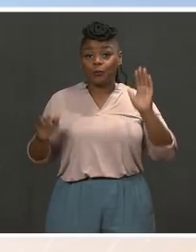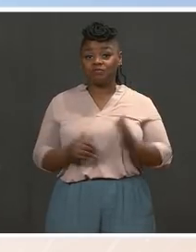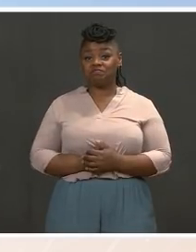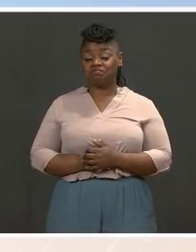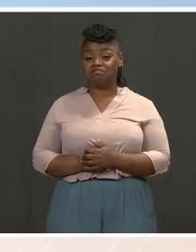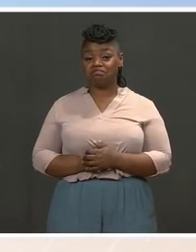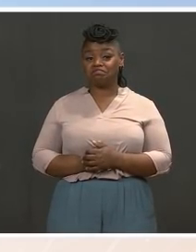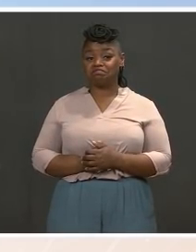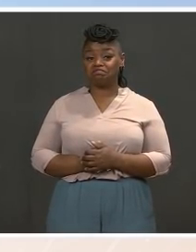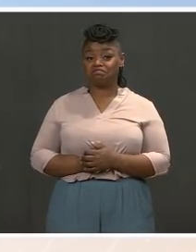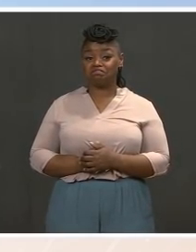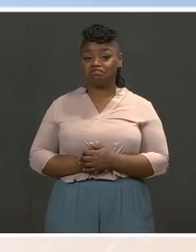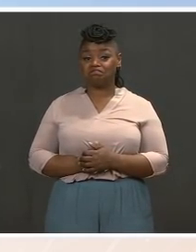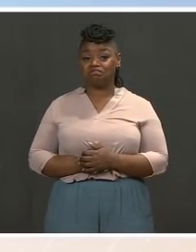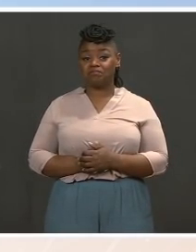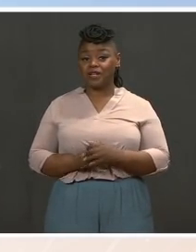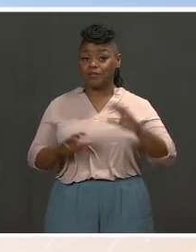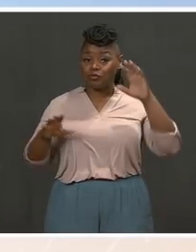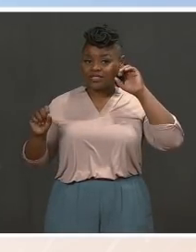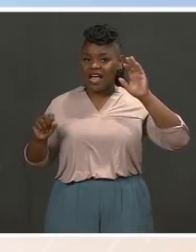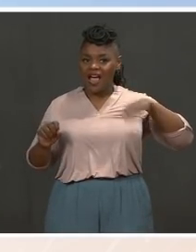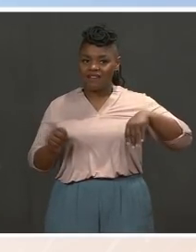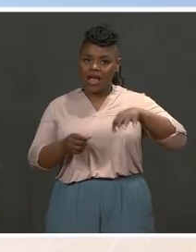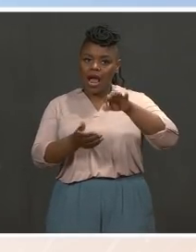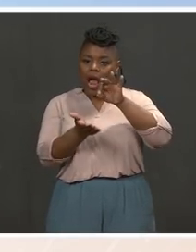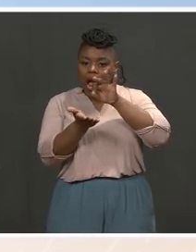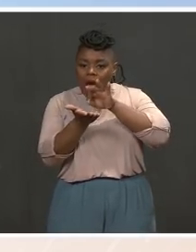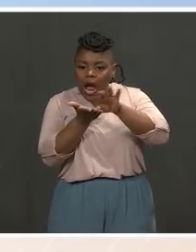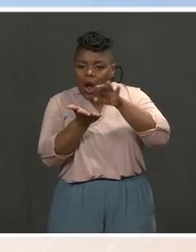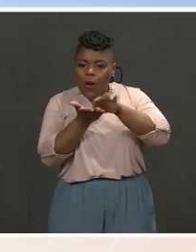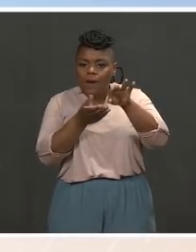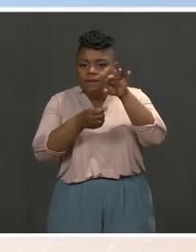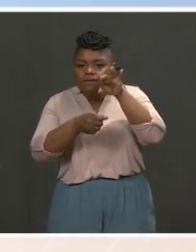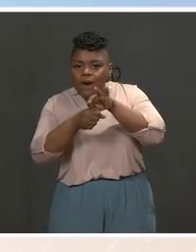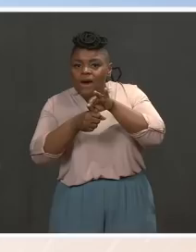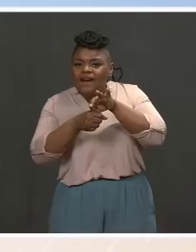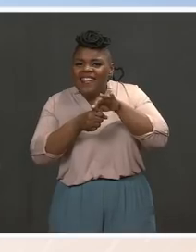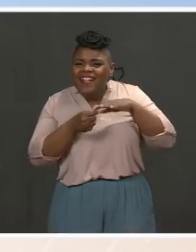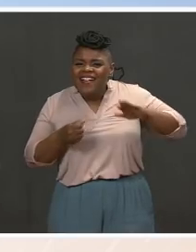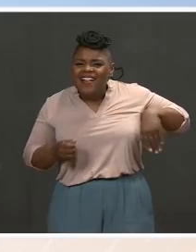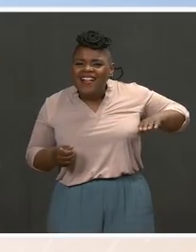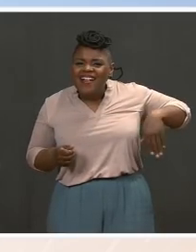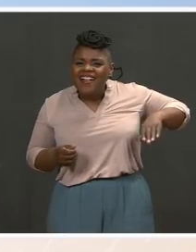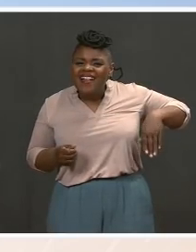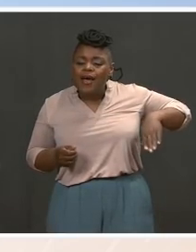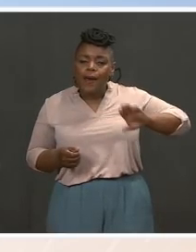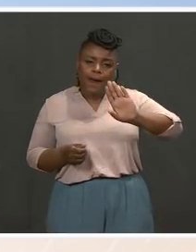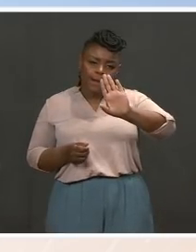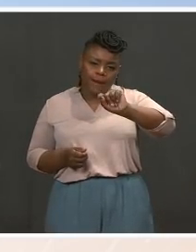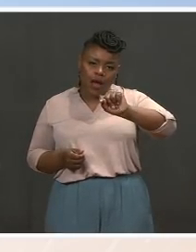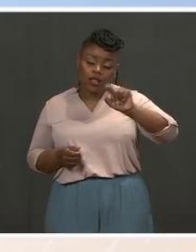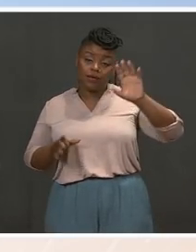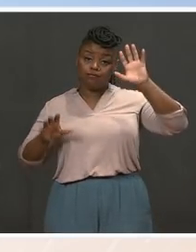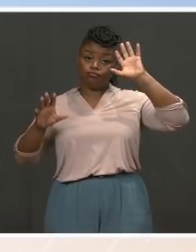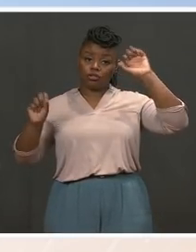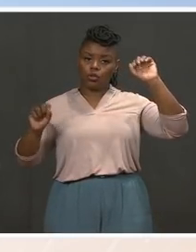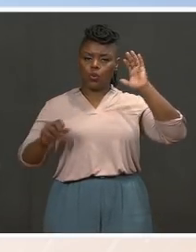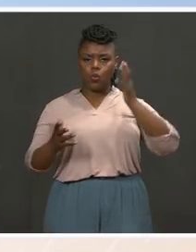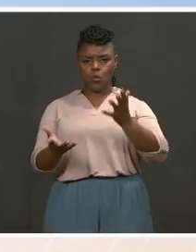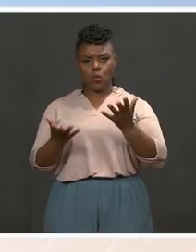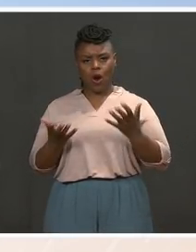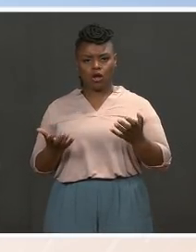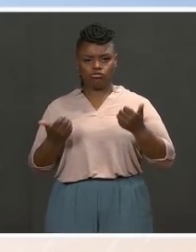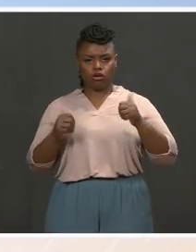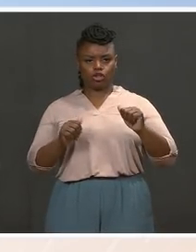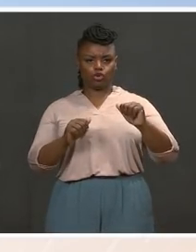But it is certainly an issue he will talk to members about and convey why he feels it's so important. That it's not a, shouldn't be a political issue.